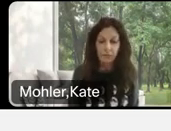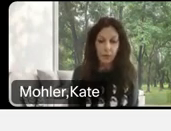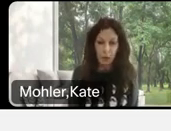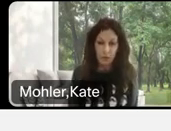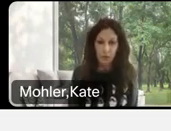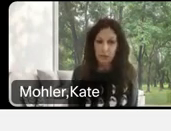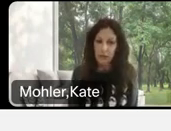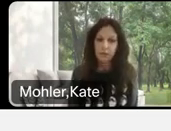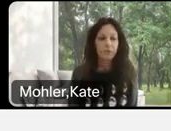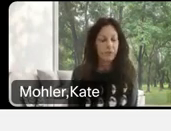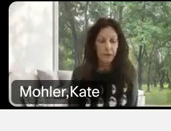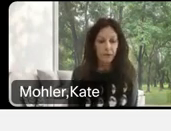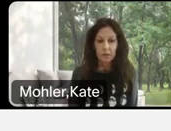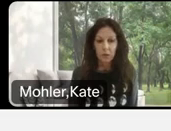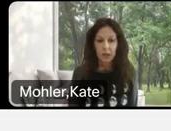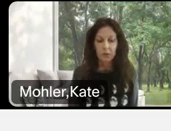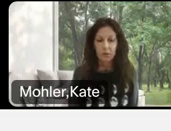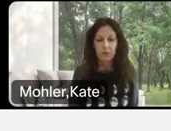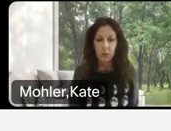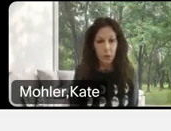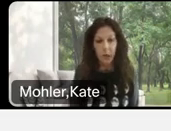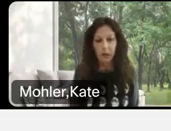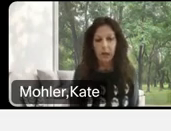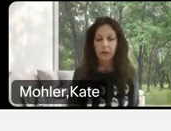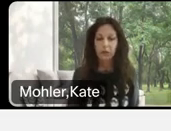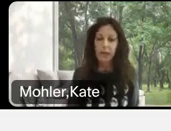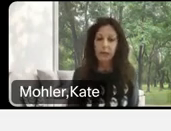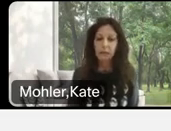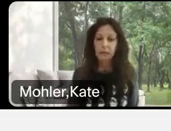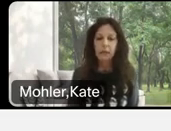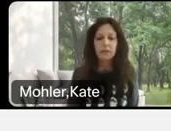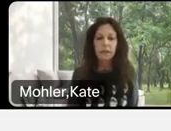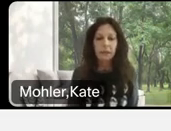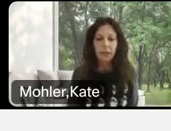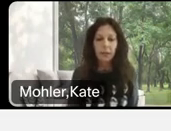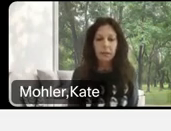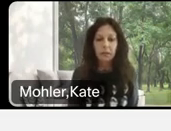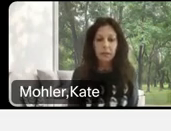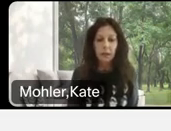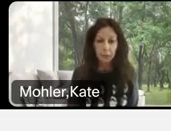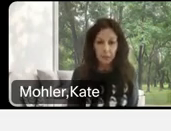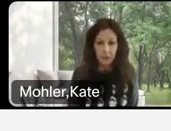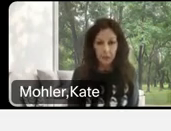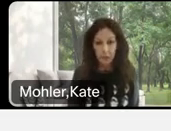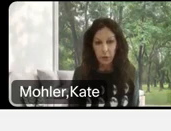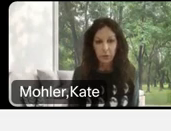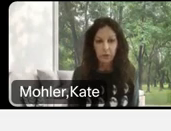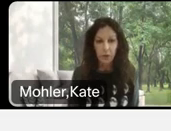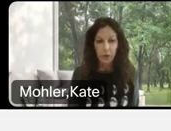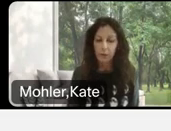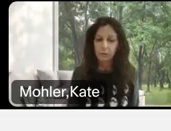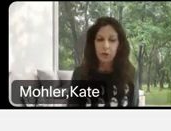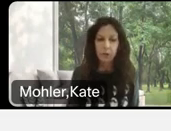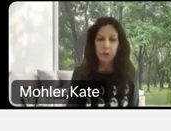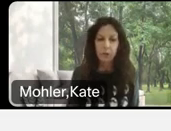everyone to attend from various locations to acquire extra credit, CE units, professional growth,